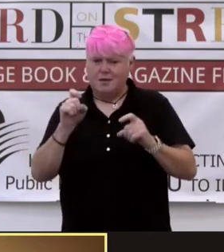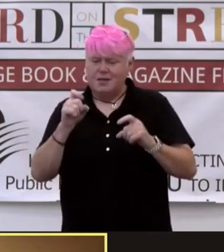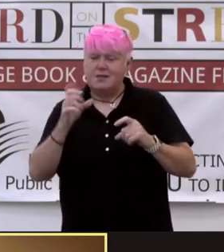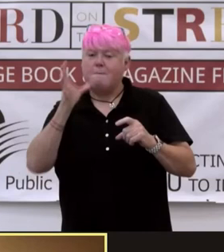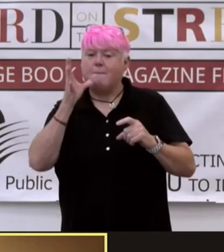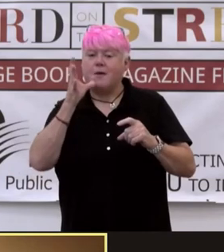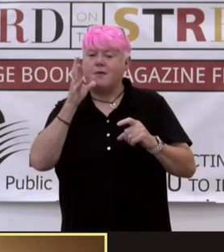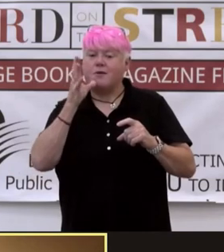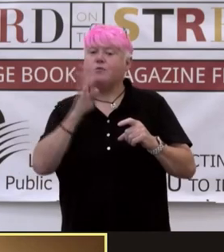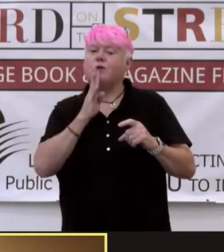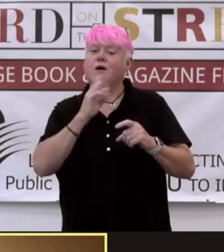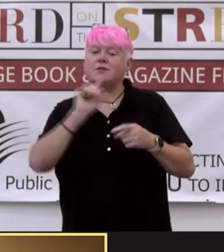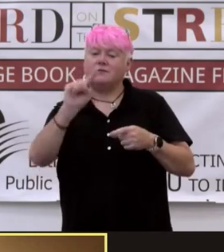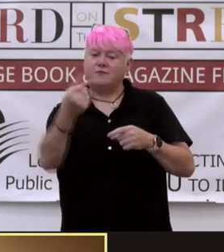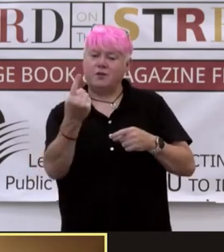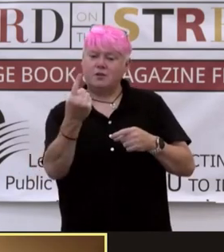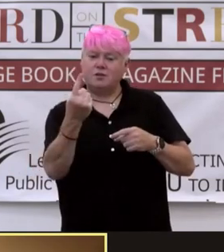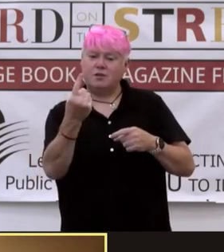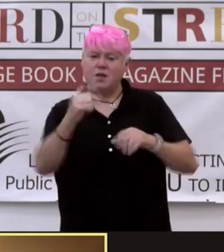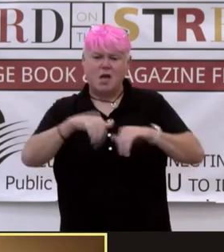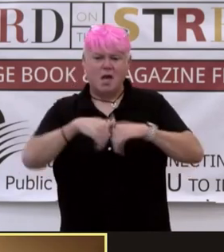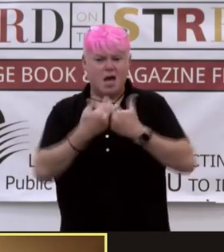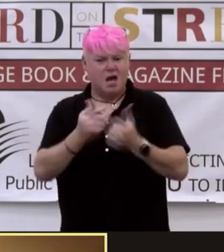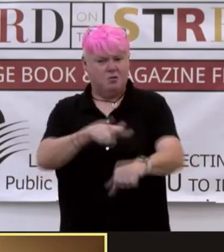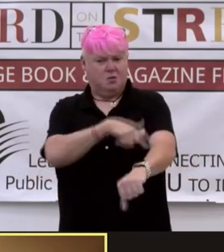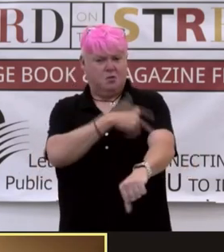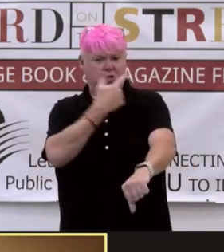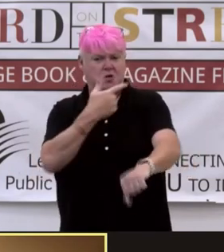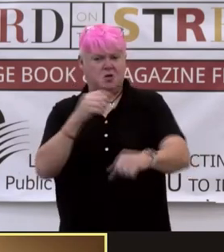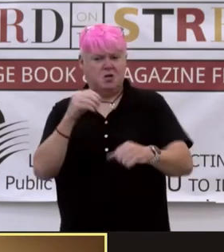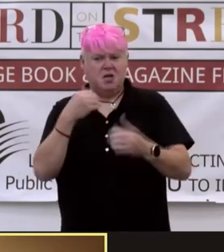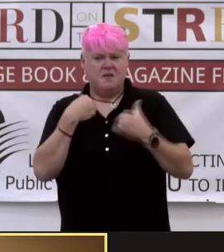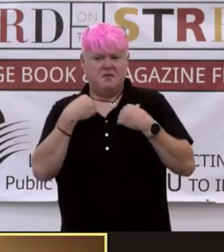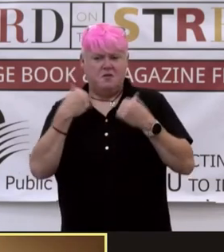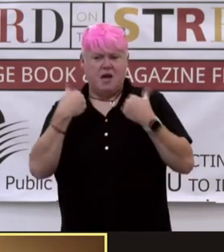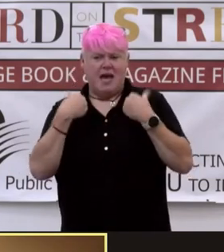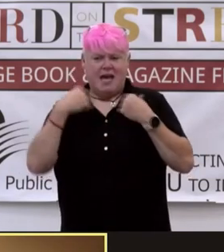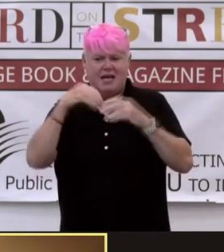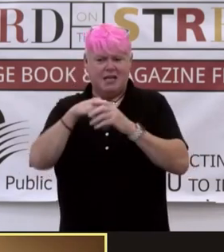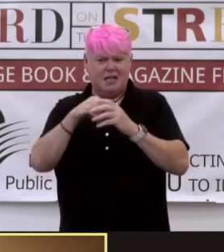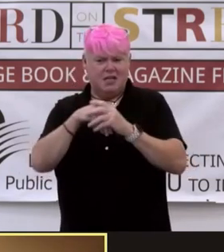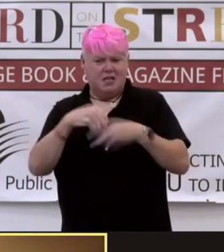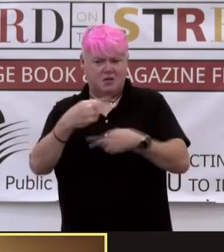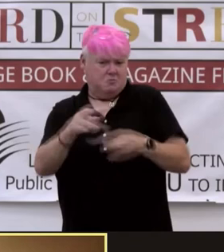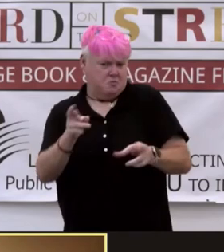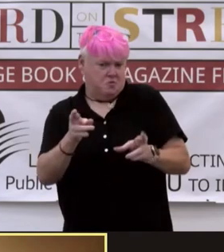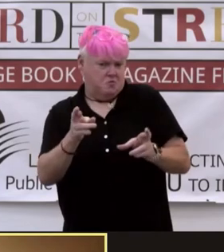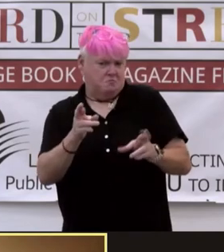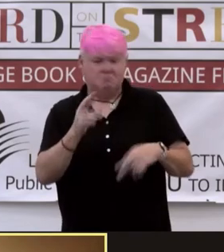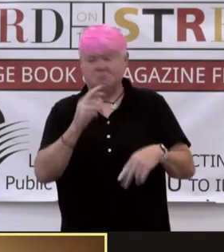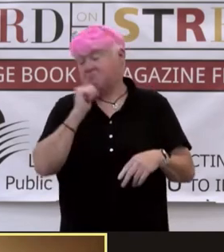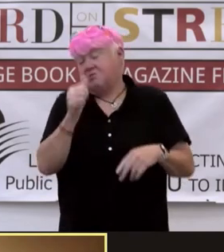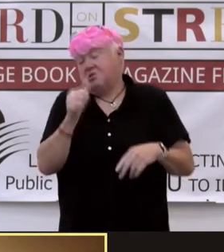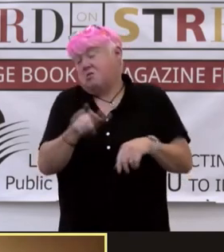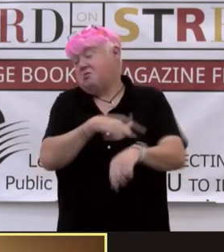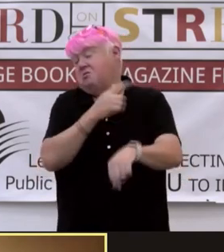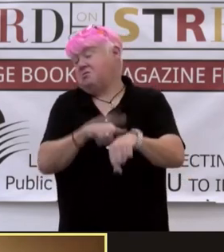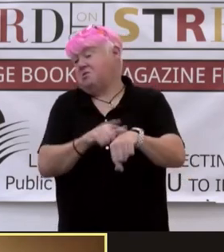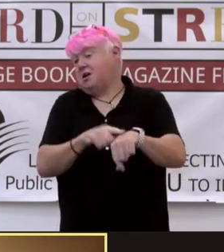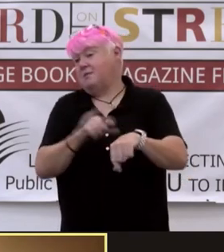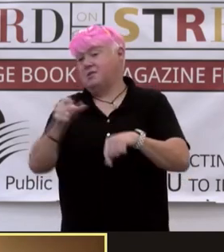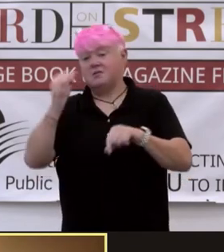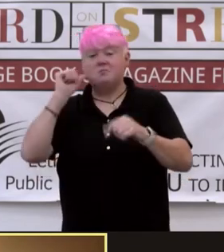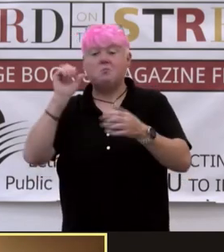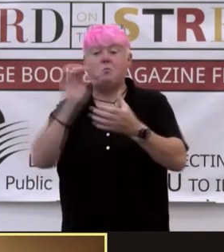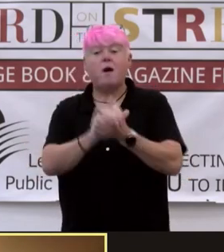speaks first. How long have you been harboring that creature in our midst? Not so predictably. It is his wife who responds